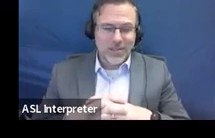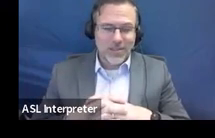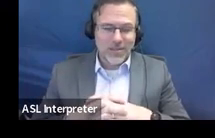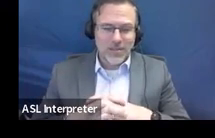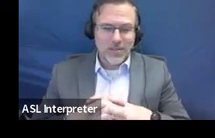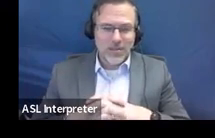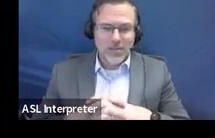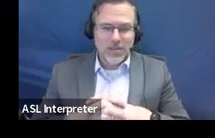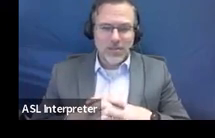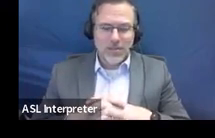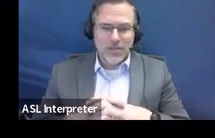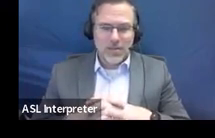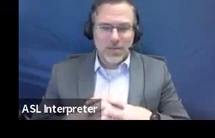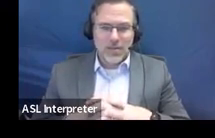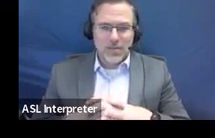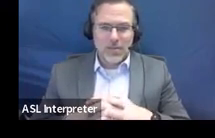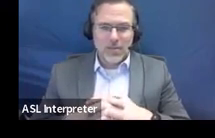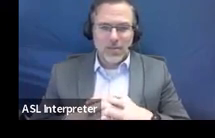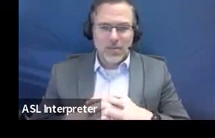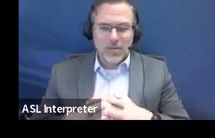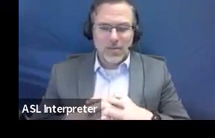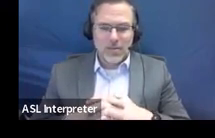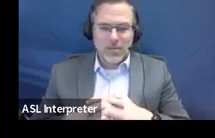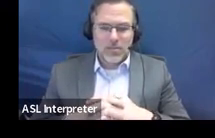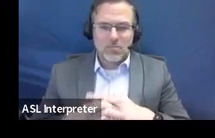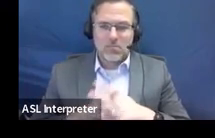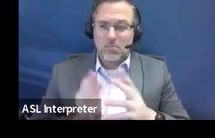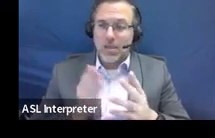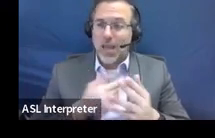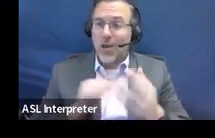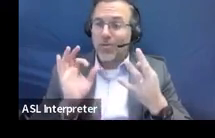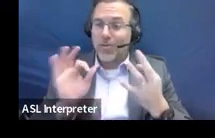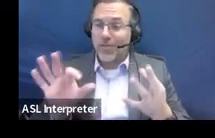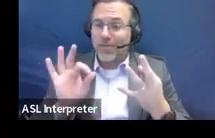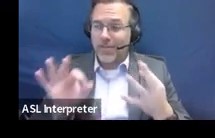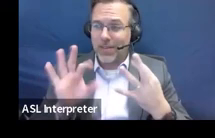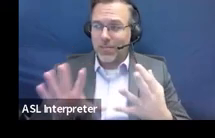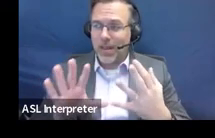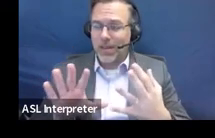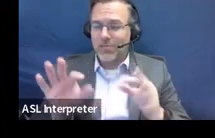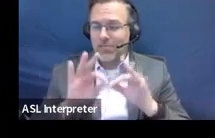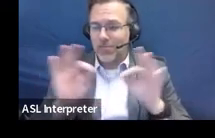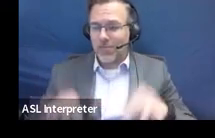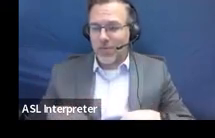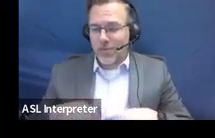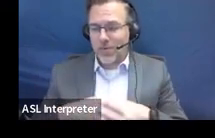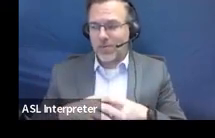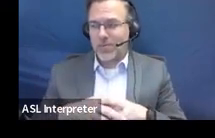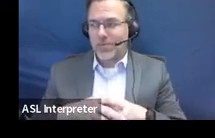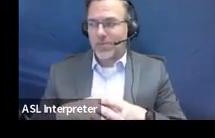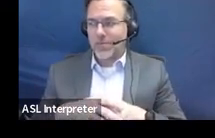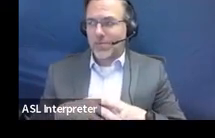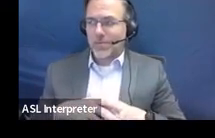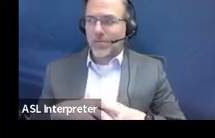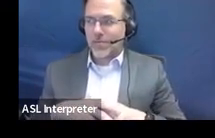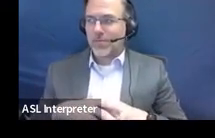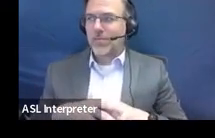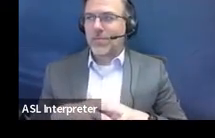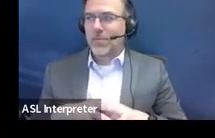And here is our feedback form, our link to our feedback form. We'll try to, there we go.